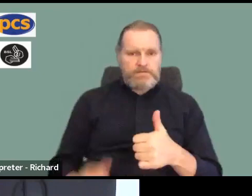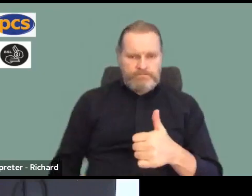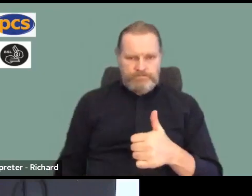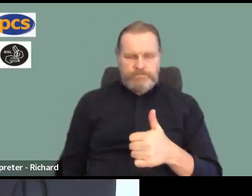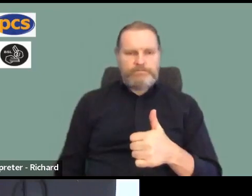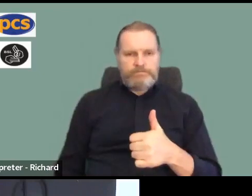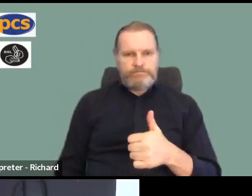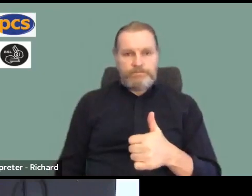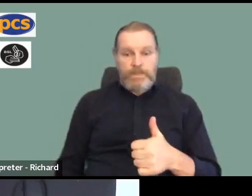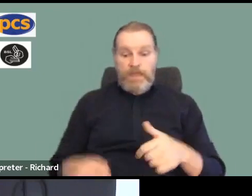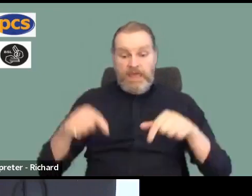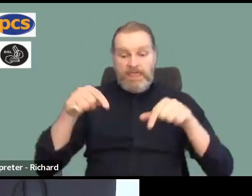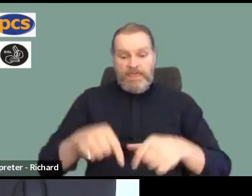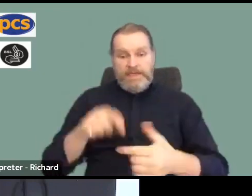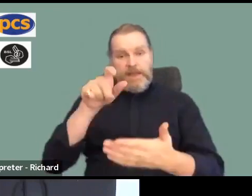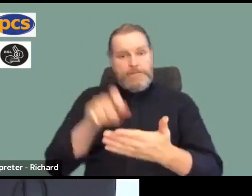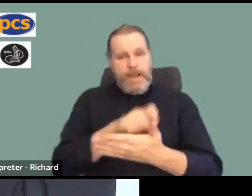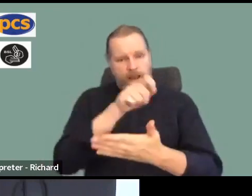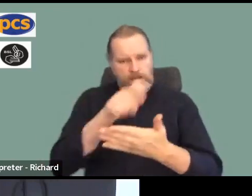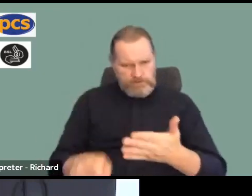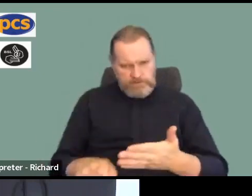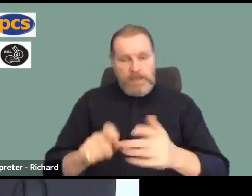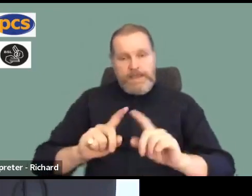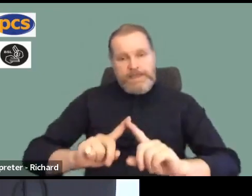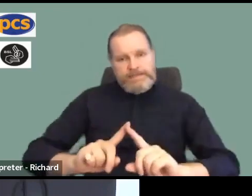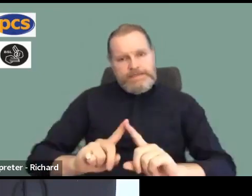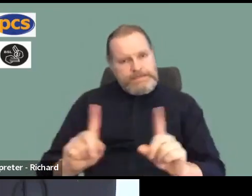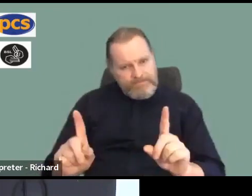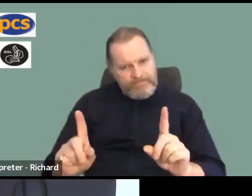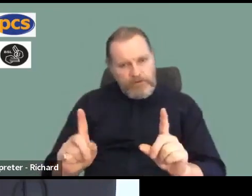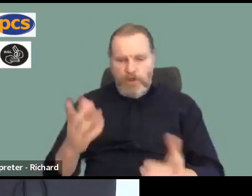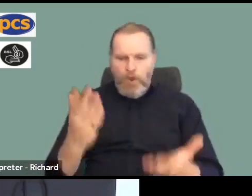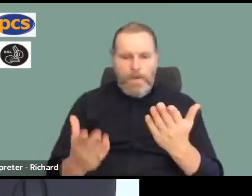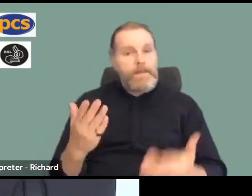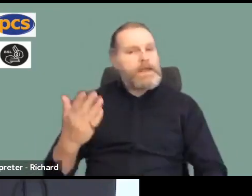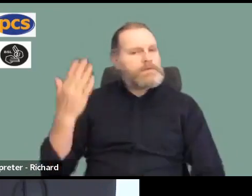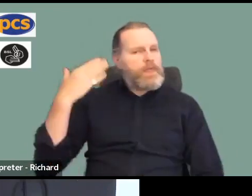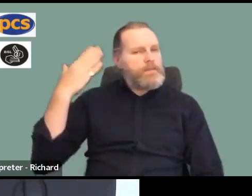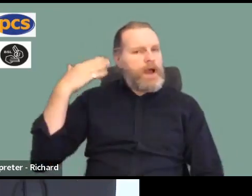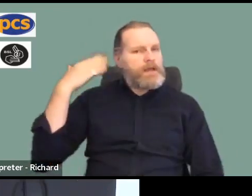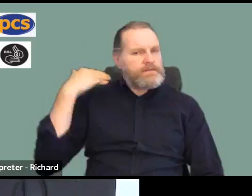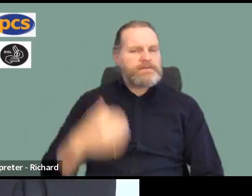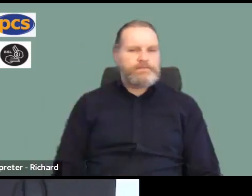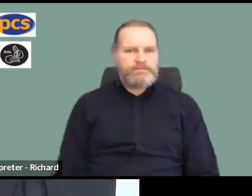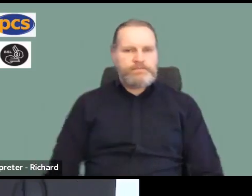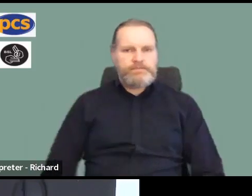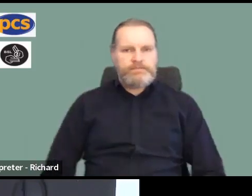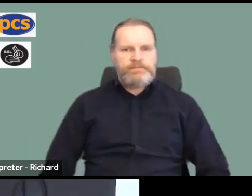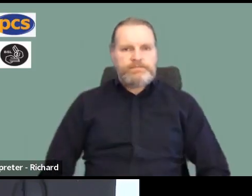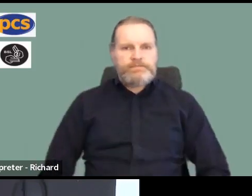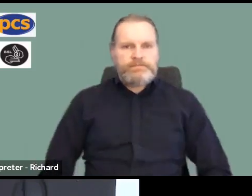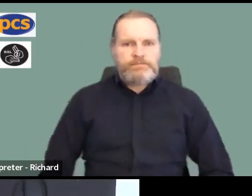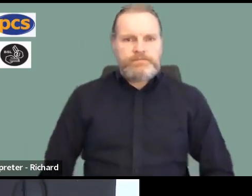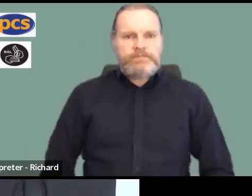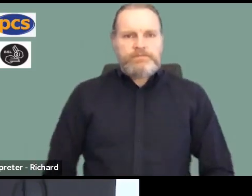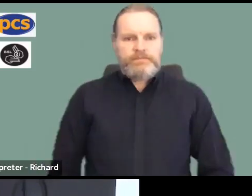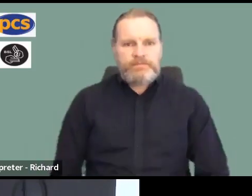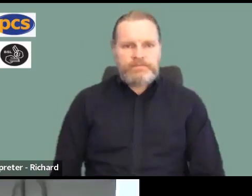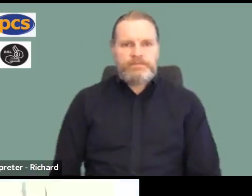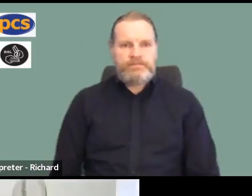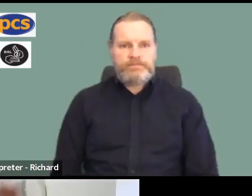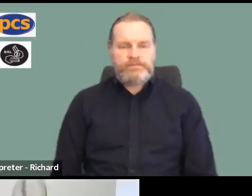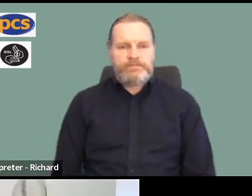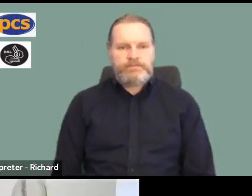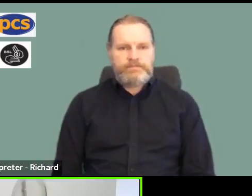to the way we're running this ballot to the way we've run them in the past. And this would be helpful, I think, also for Gordon and